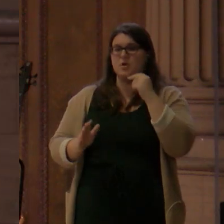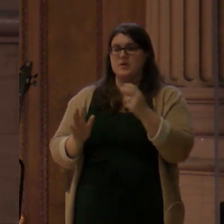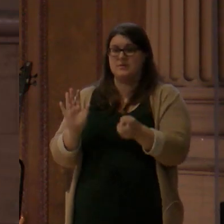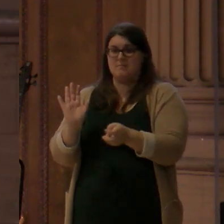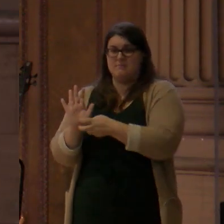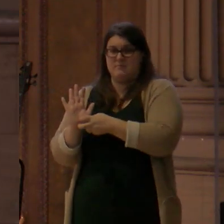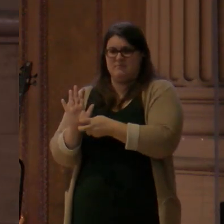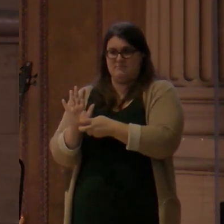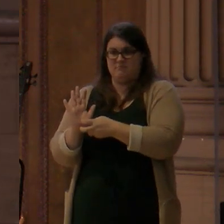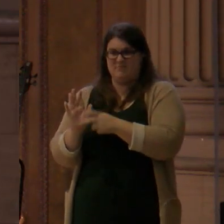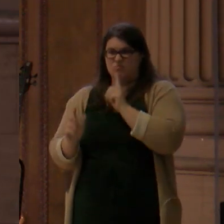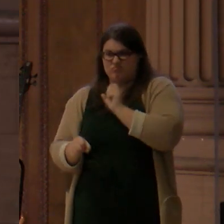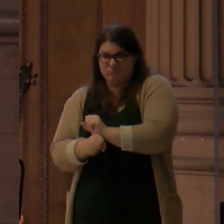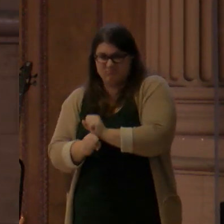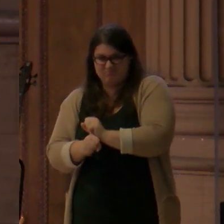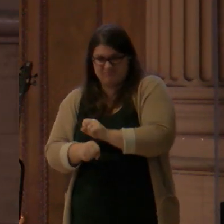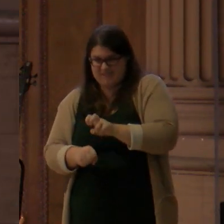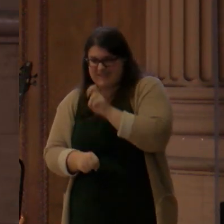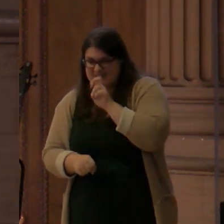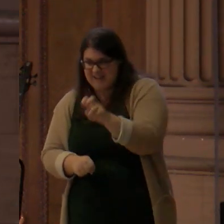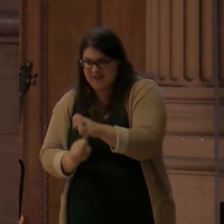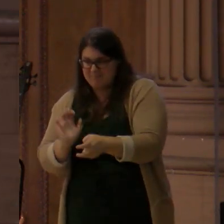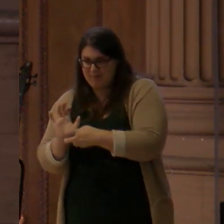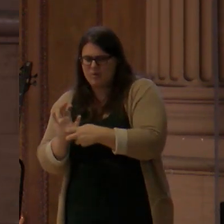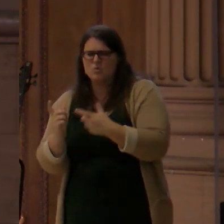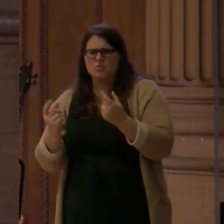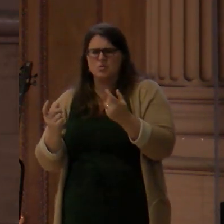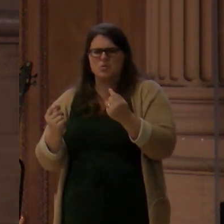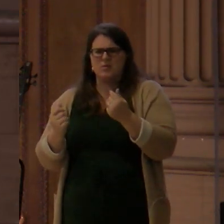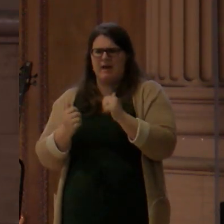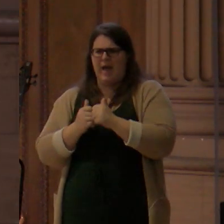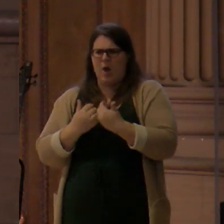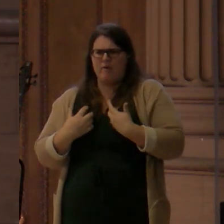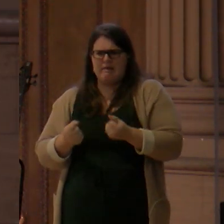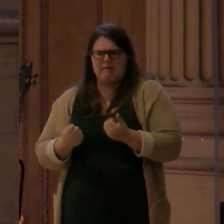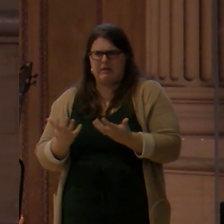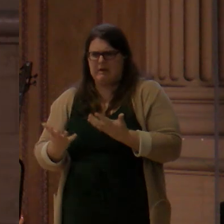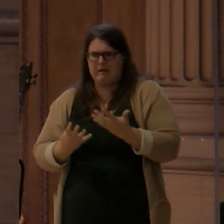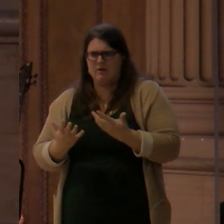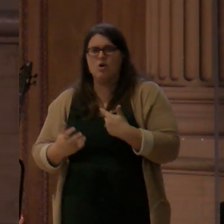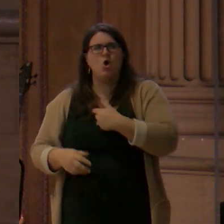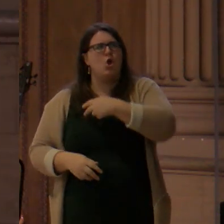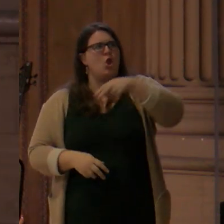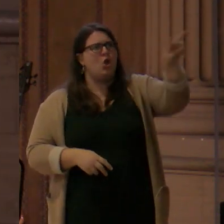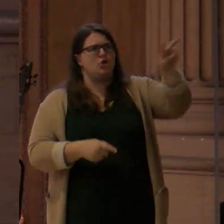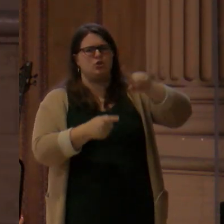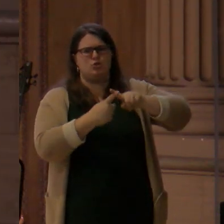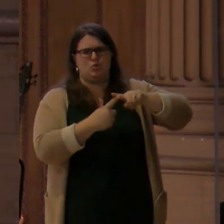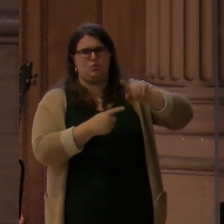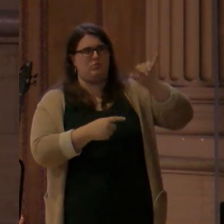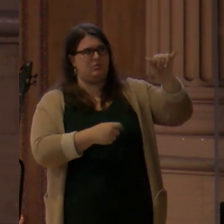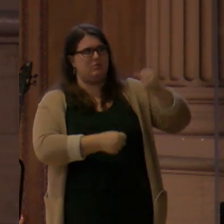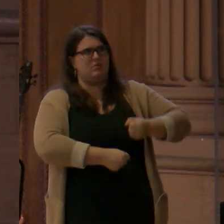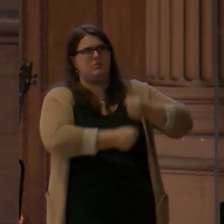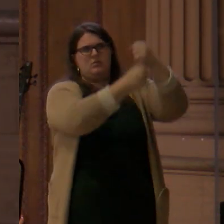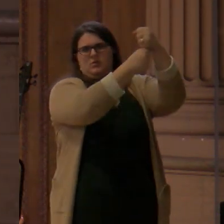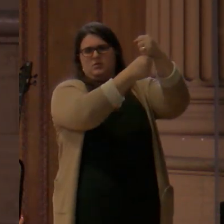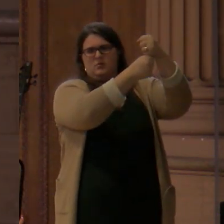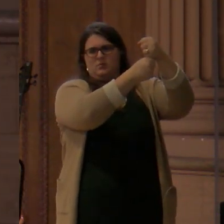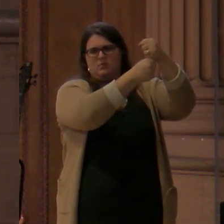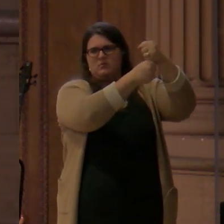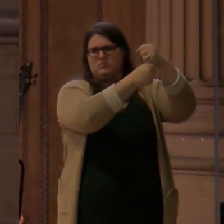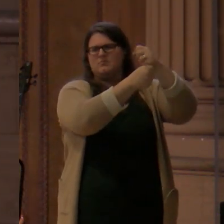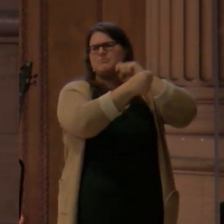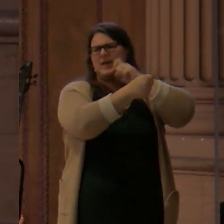In fact, Jesus refers to this in John chapter 3. Listen to what He says in verse 14. And as Moses lifted up the serpent in the wilderness,